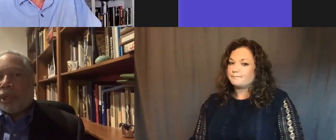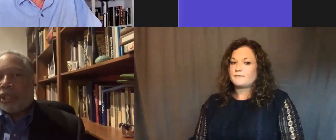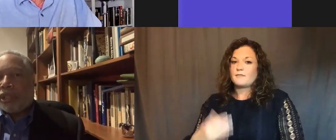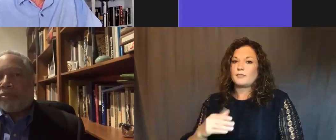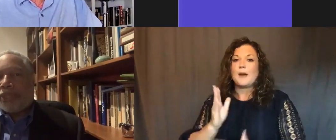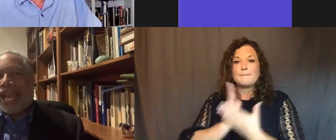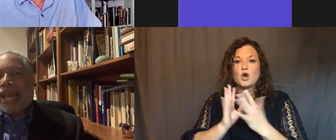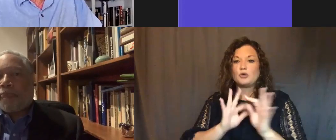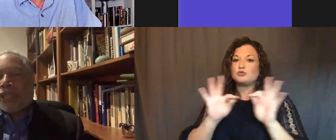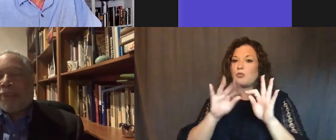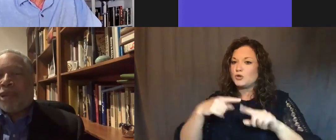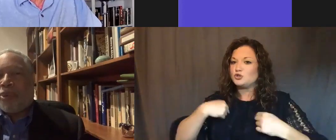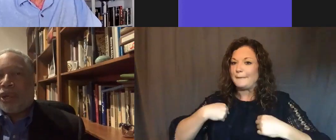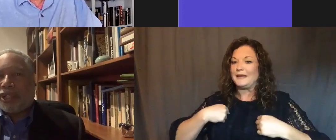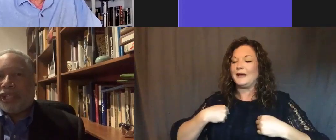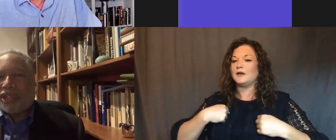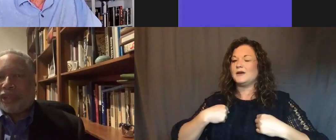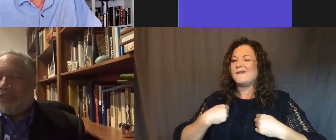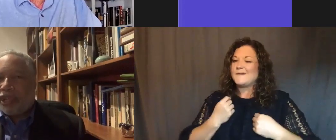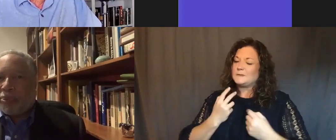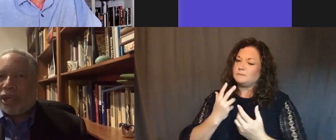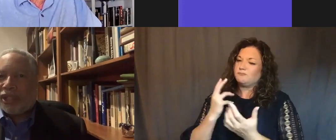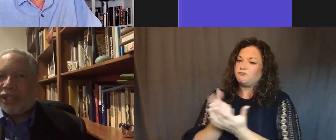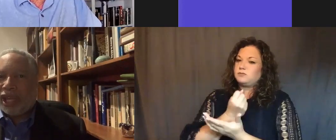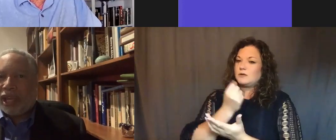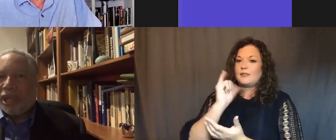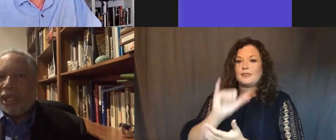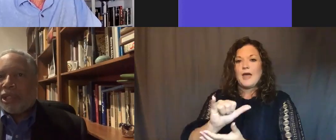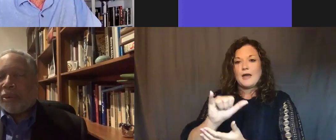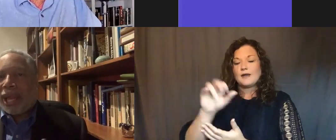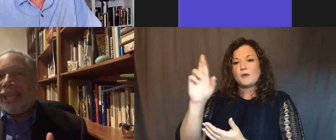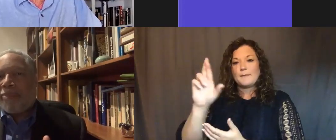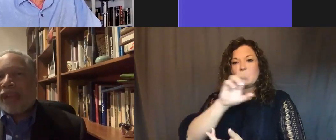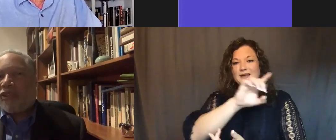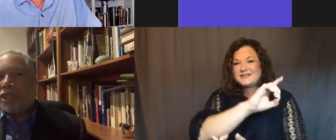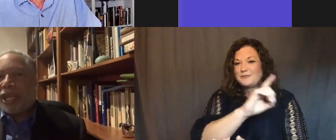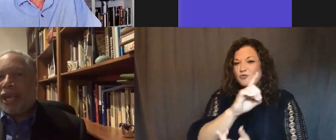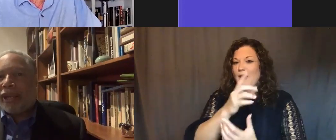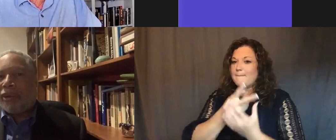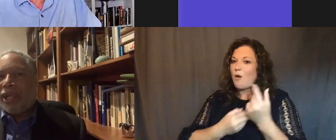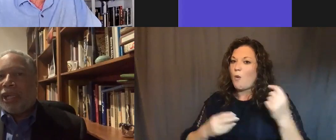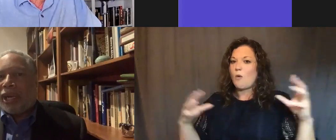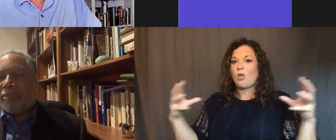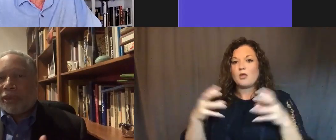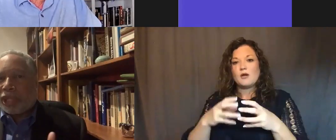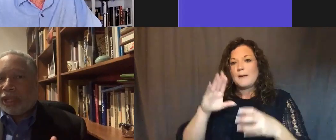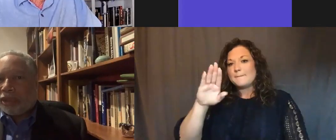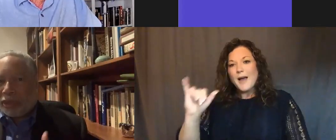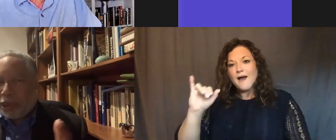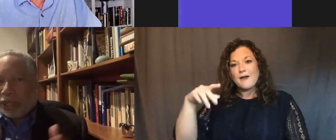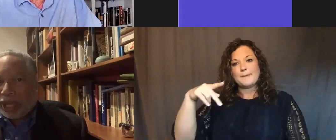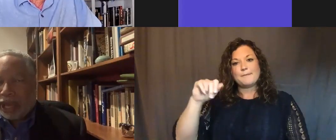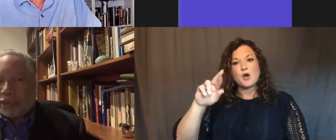was to tap that bipartisan nature, even in a partisan time. So when I came back from Chicago, there was